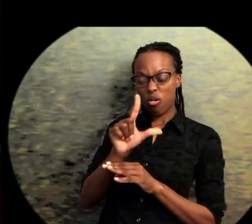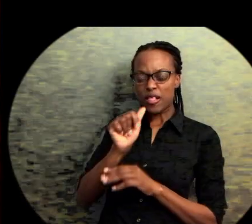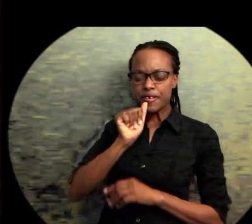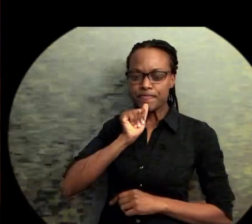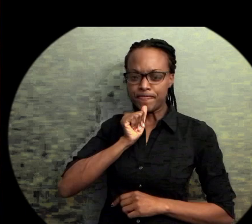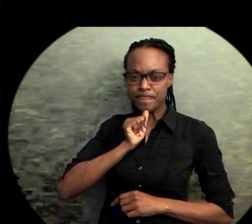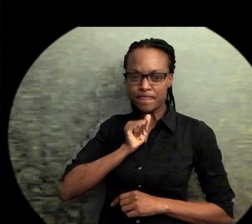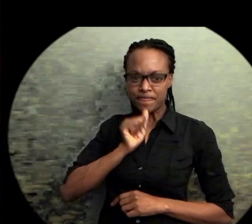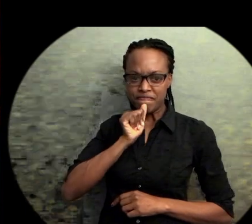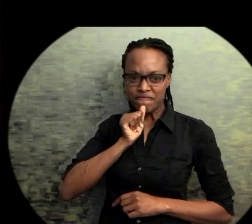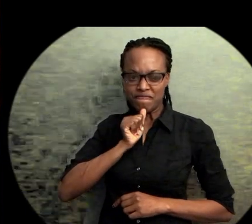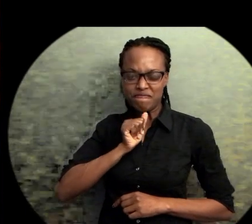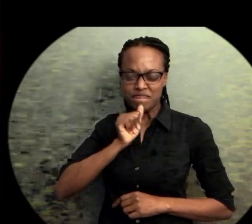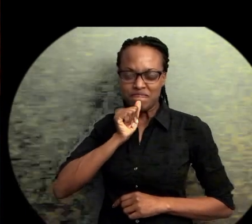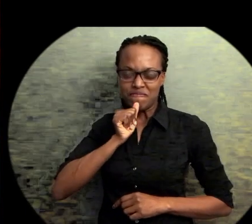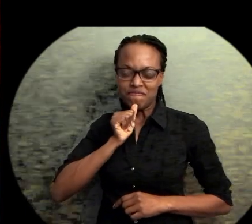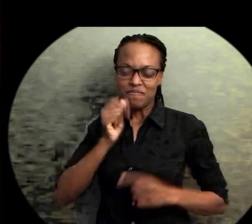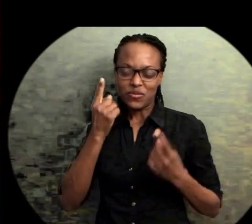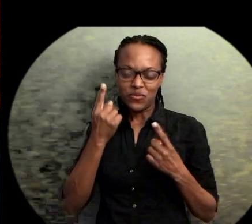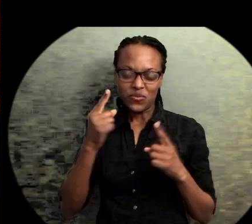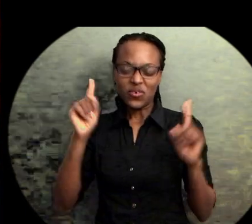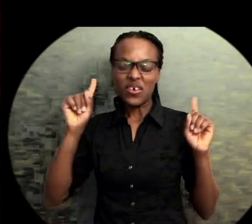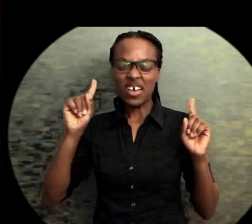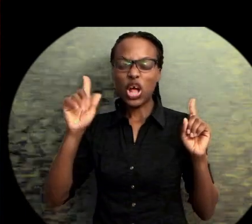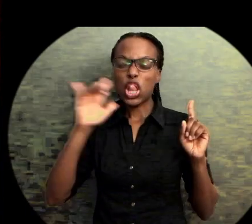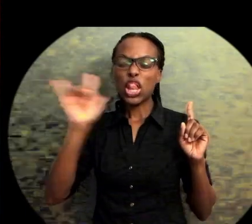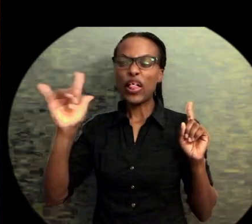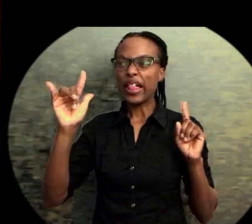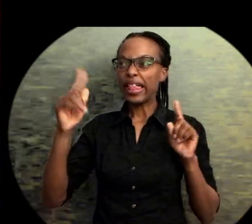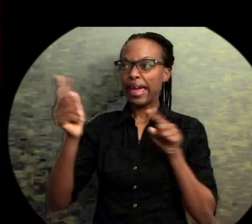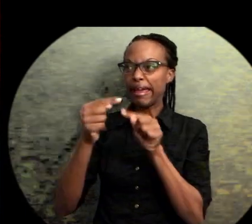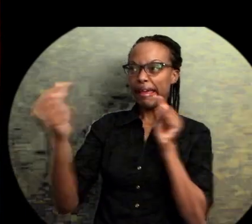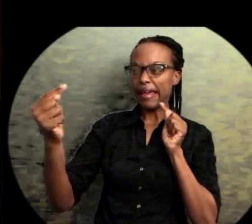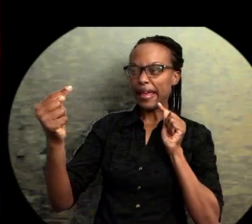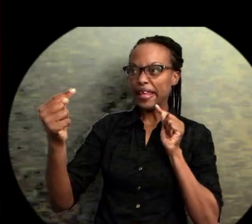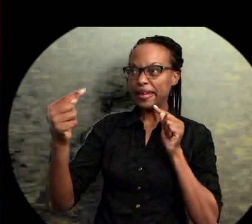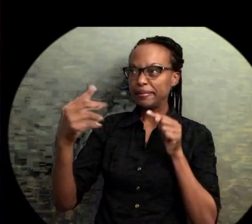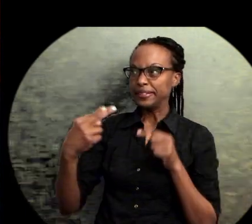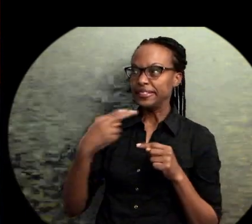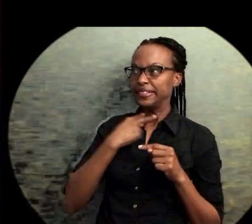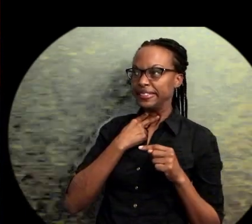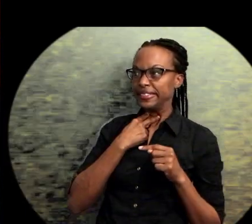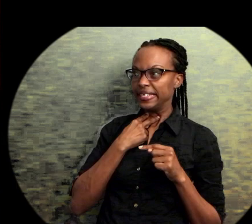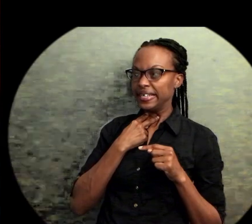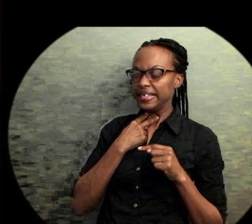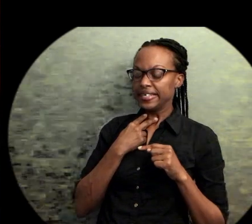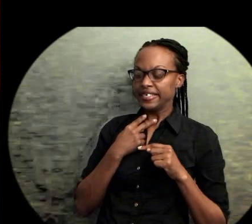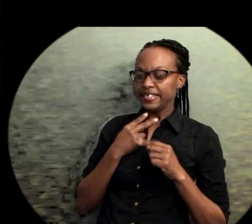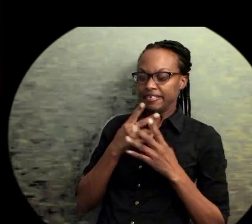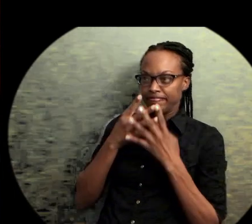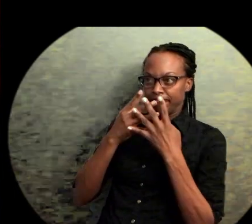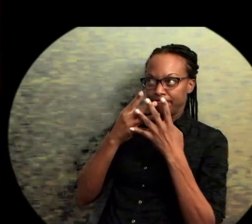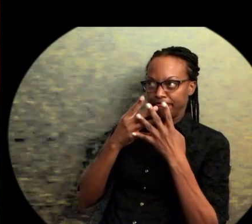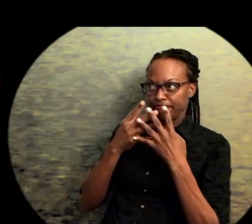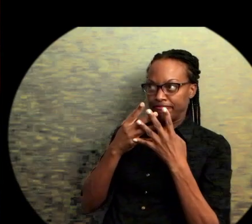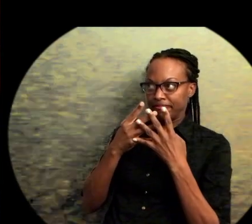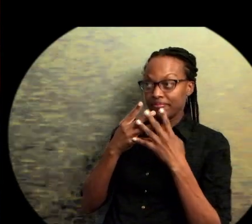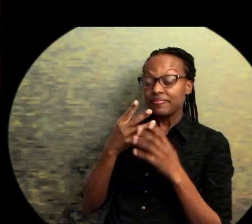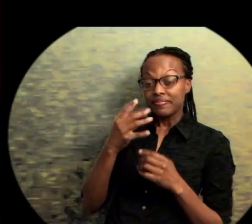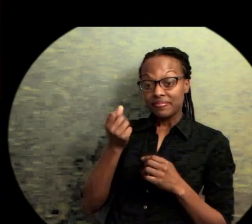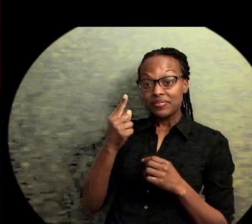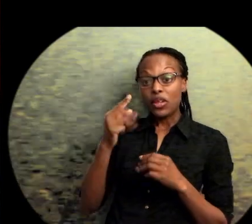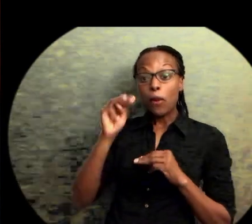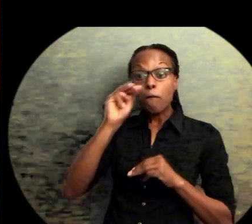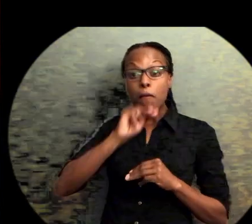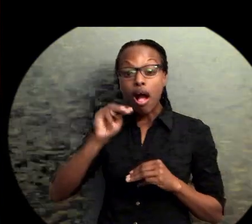lines, so cold no soul can thaw, so it thugs you out. One out of five molecules inside of you is